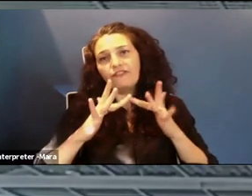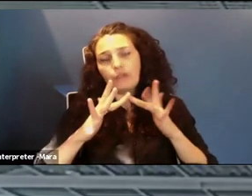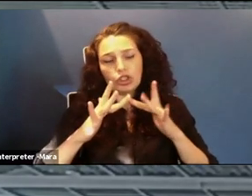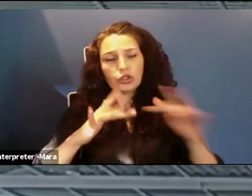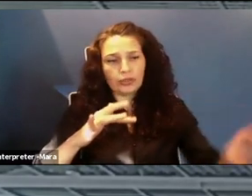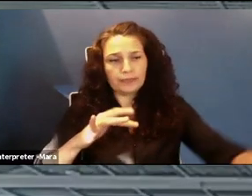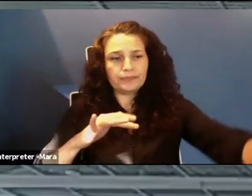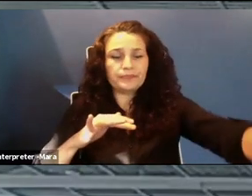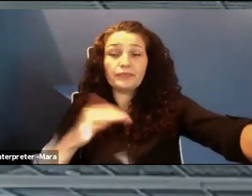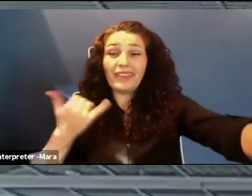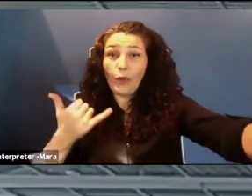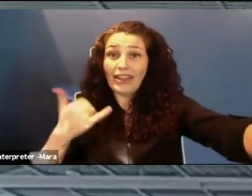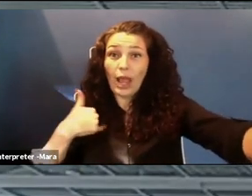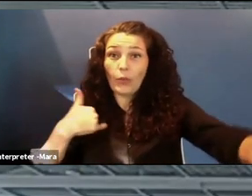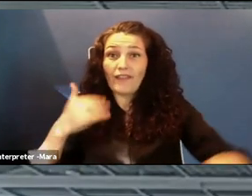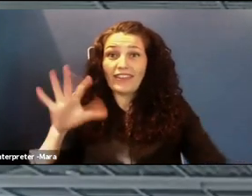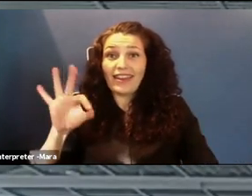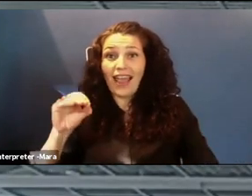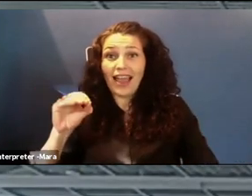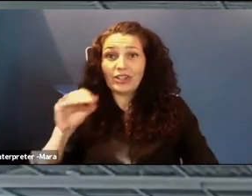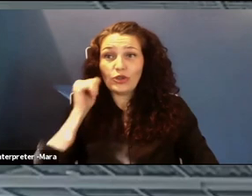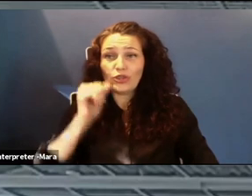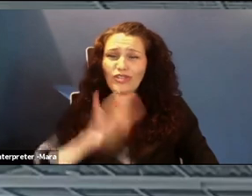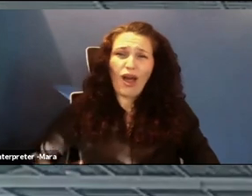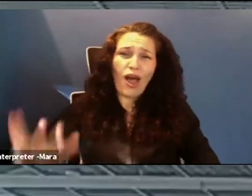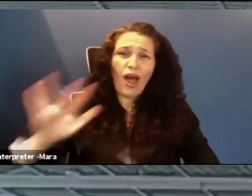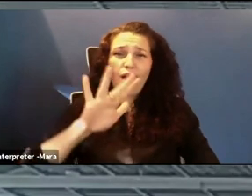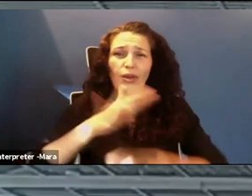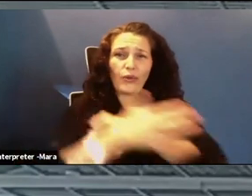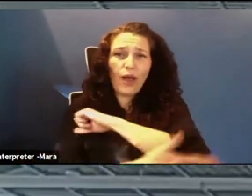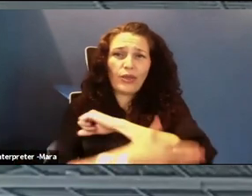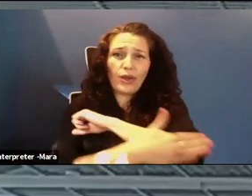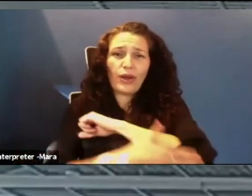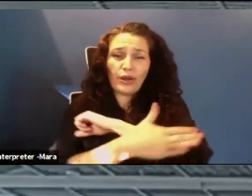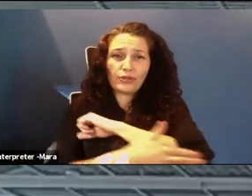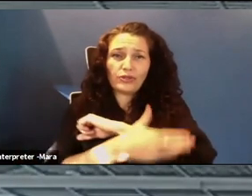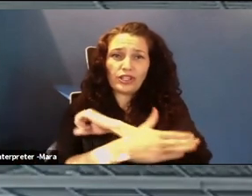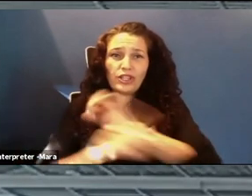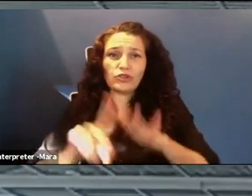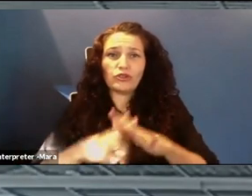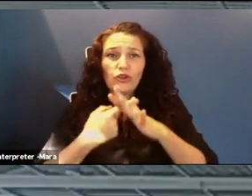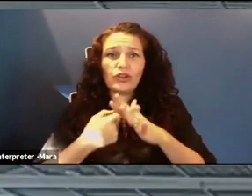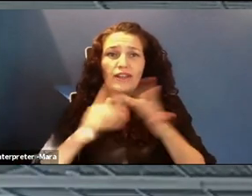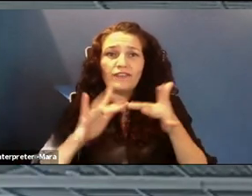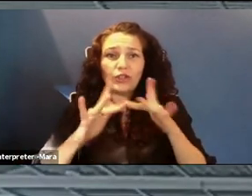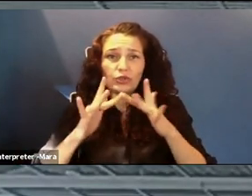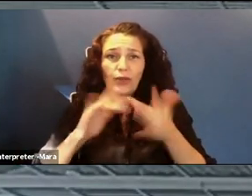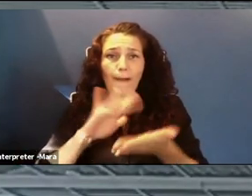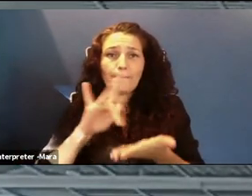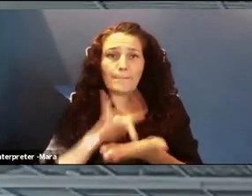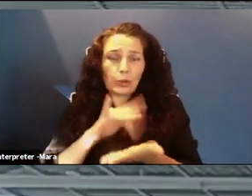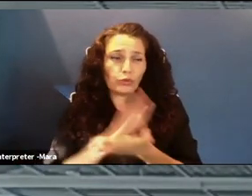now, we have 90 girls across the country starting a virtual middle school girls camp. But when I was